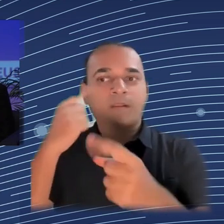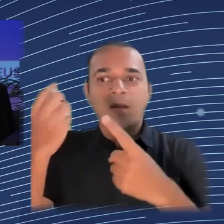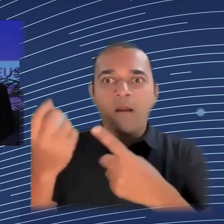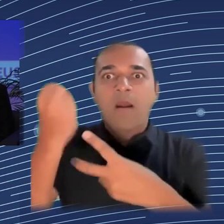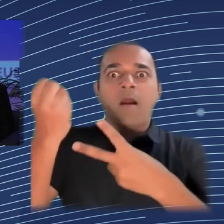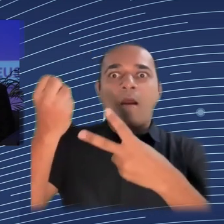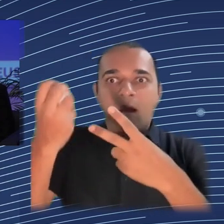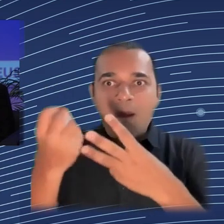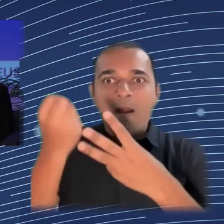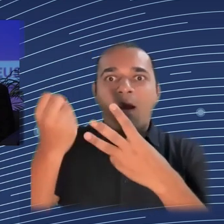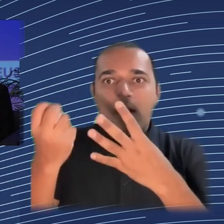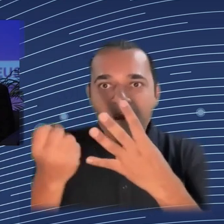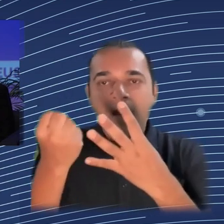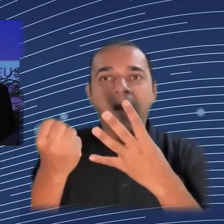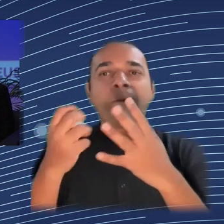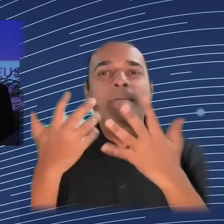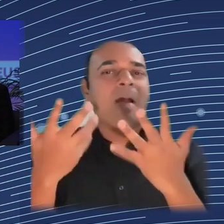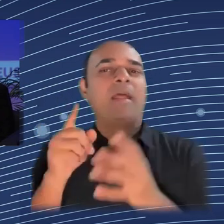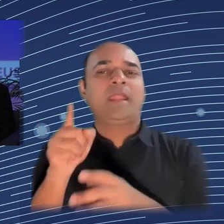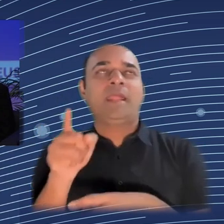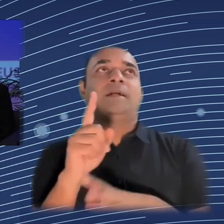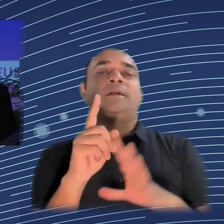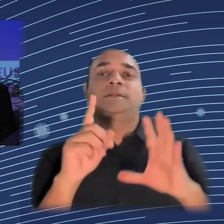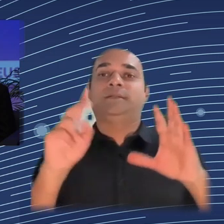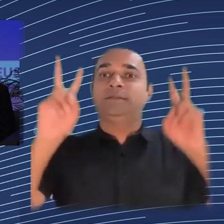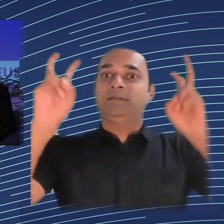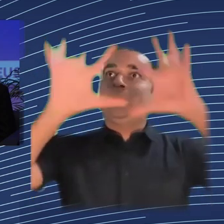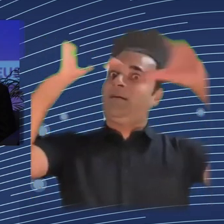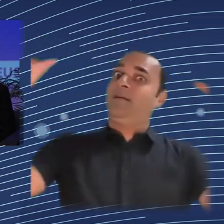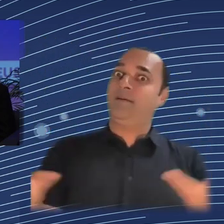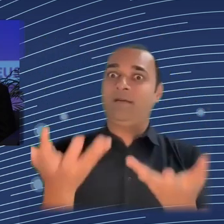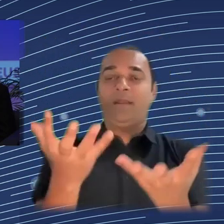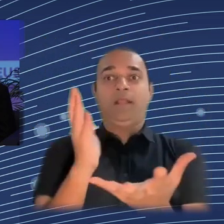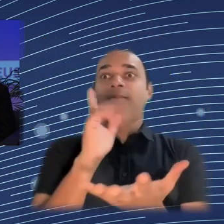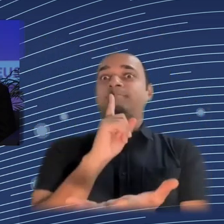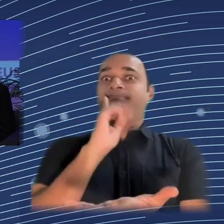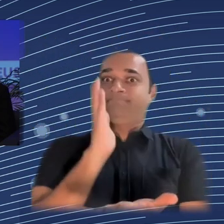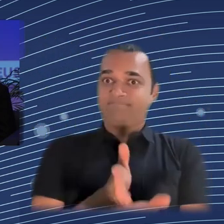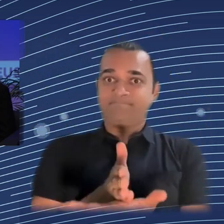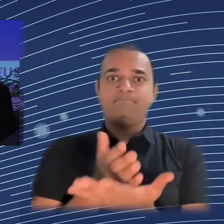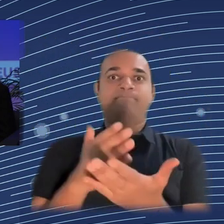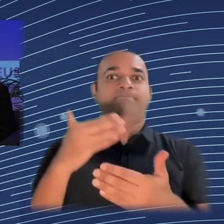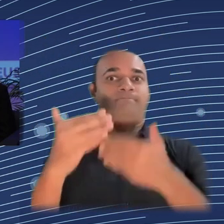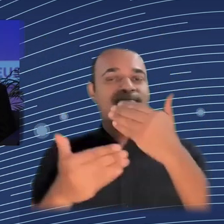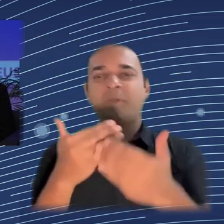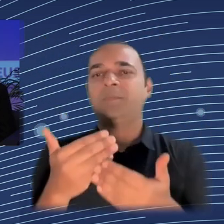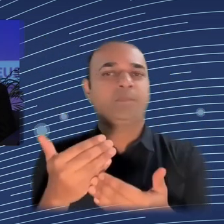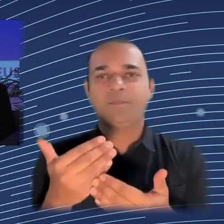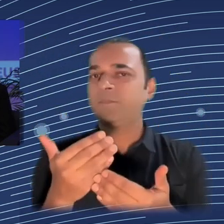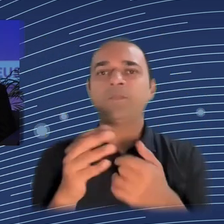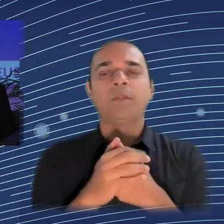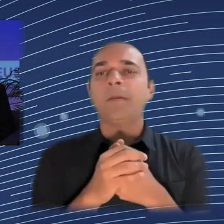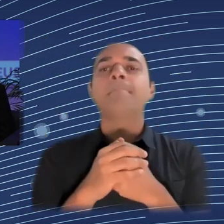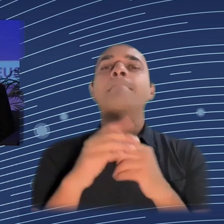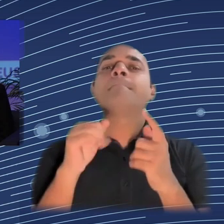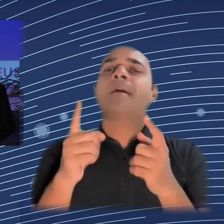are. This might mean, for instance, reimagining or relearning what participation and co-creation mean,